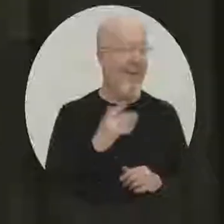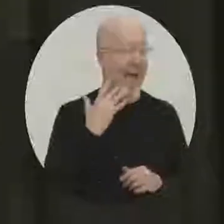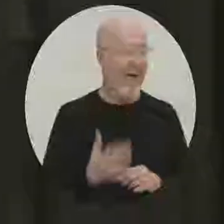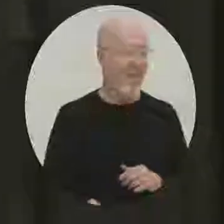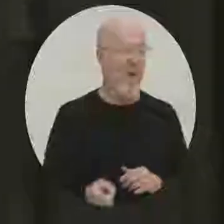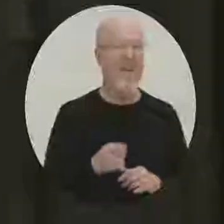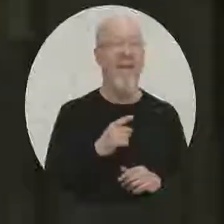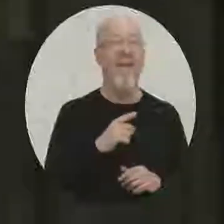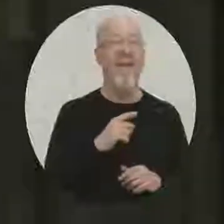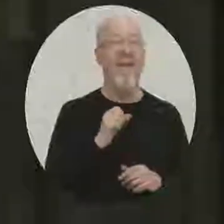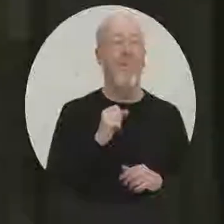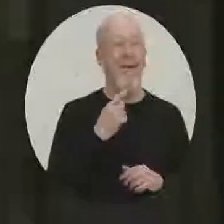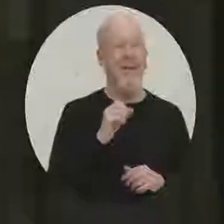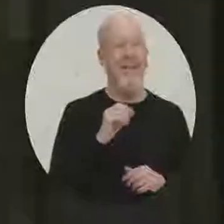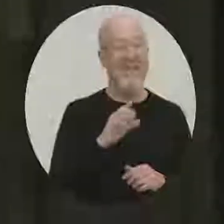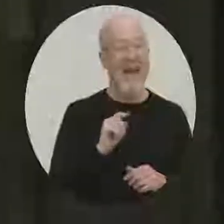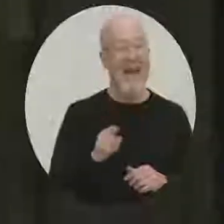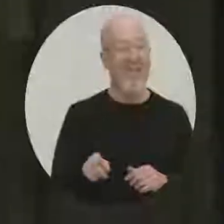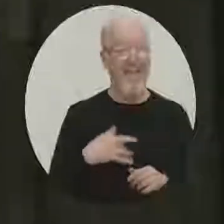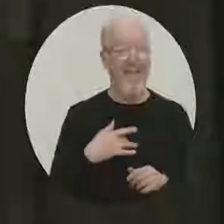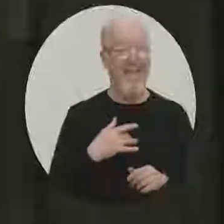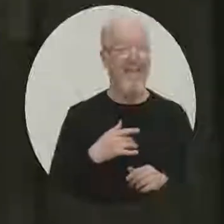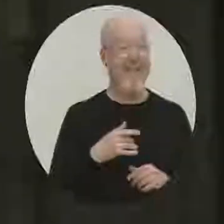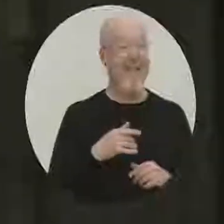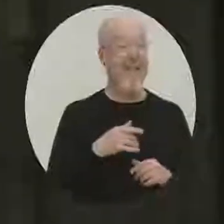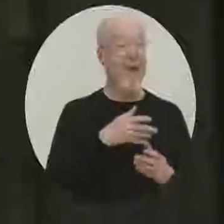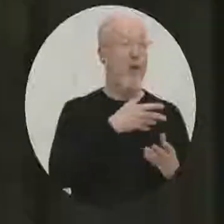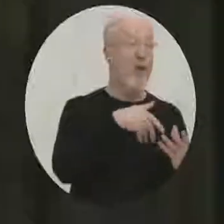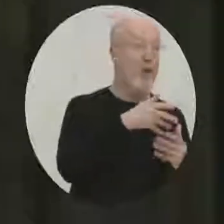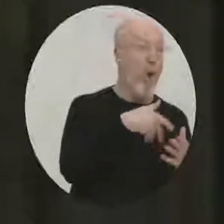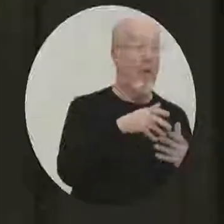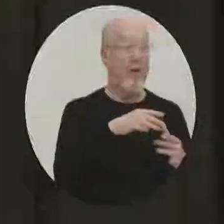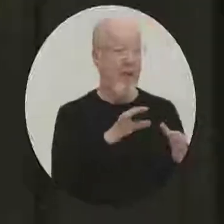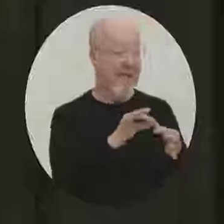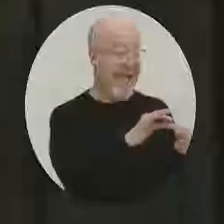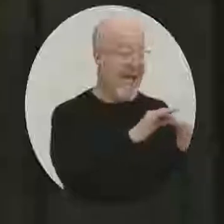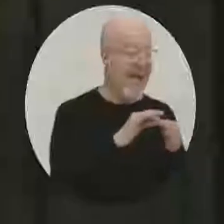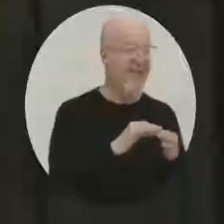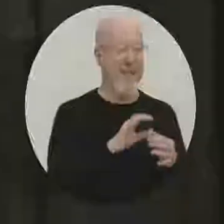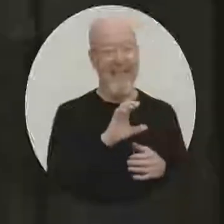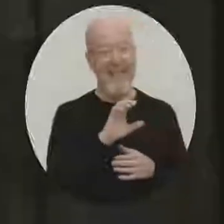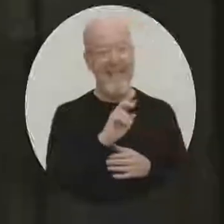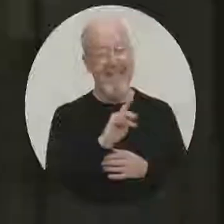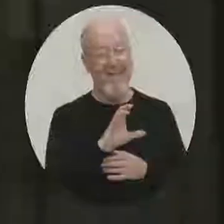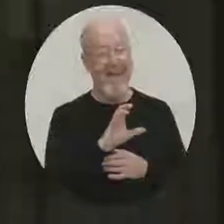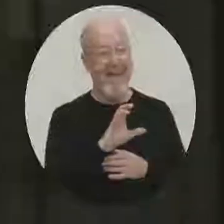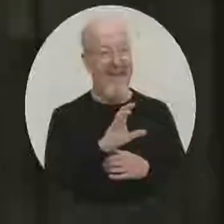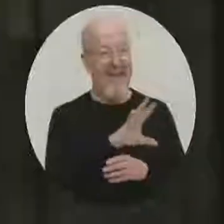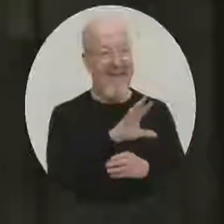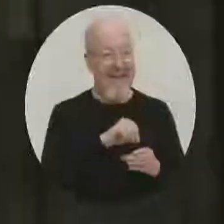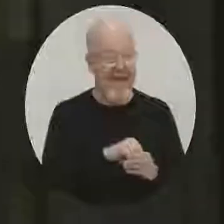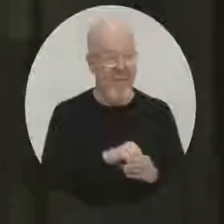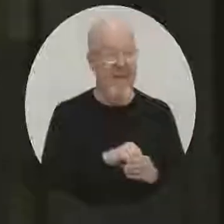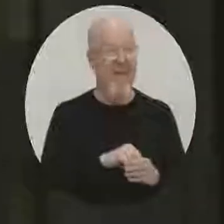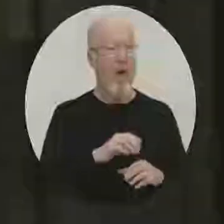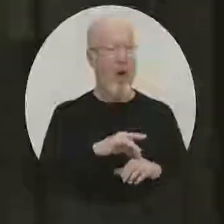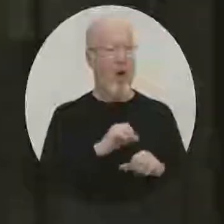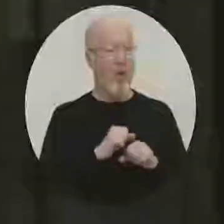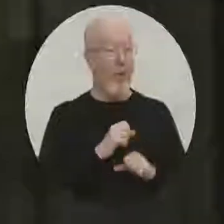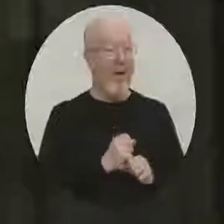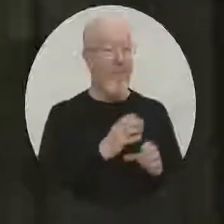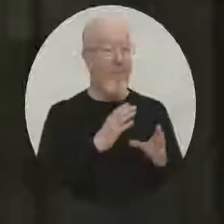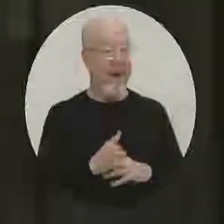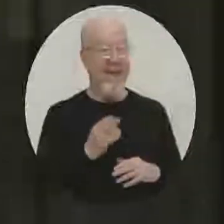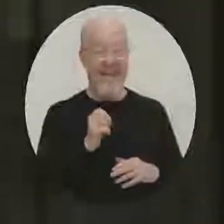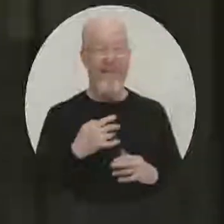pointed out, he feels that the connection of social connection, civic engagement, and disaster preparedness are all connected.